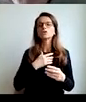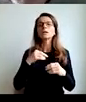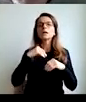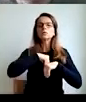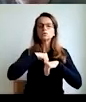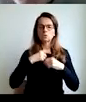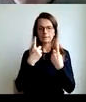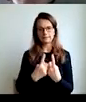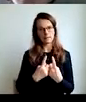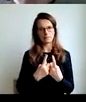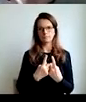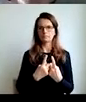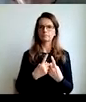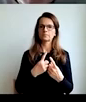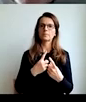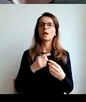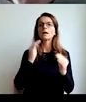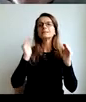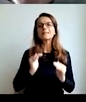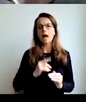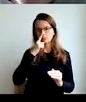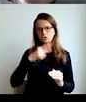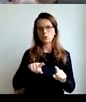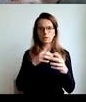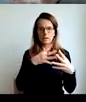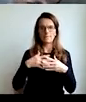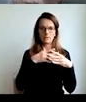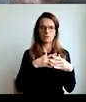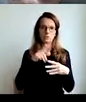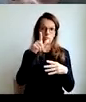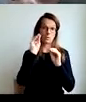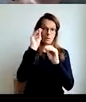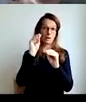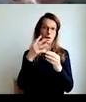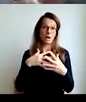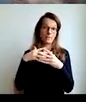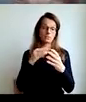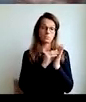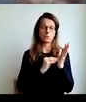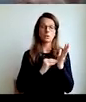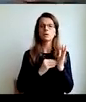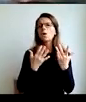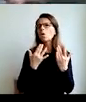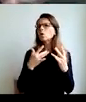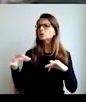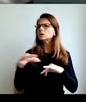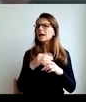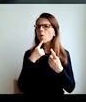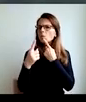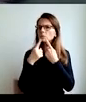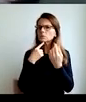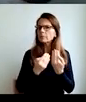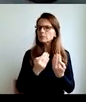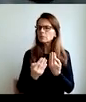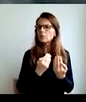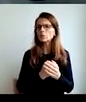Slovenians have a problem with that, that's what I'm writing in my columns, we are even worse than the Americans,